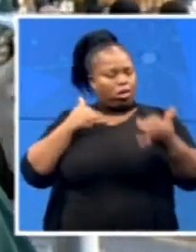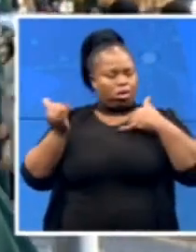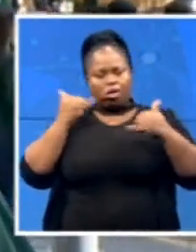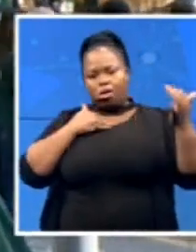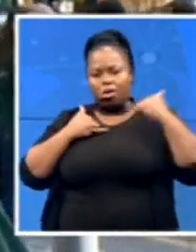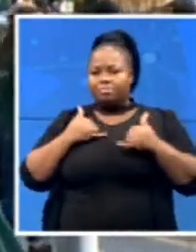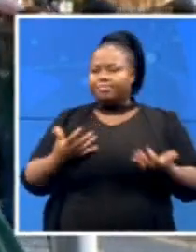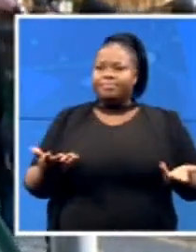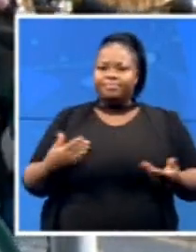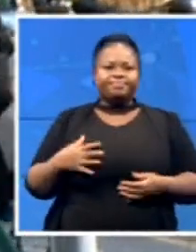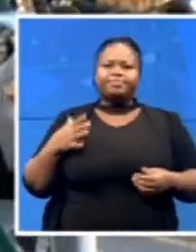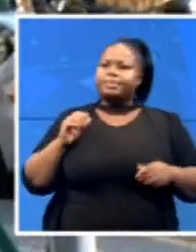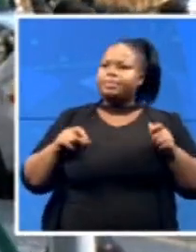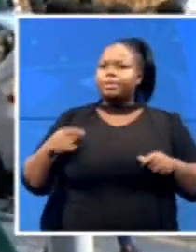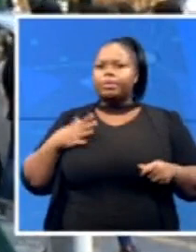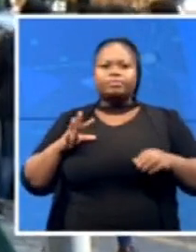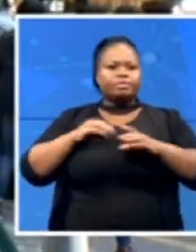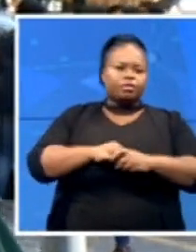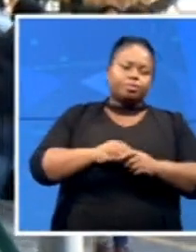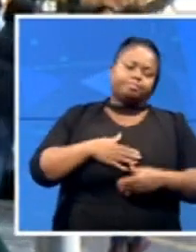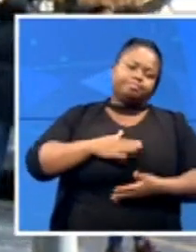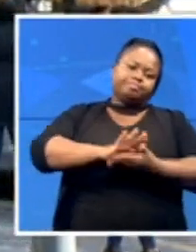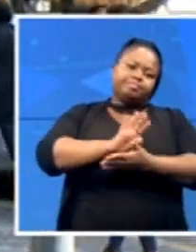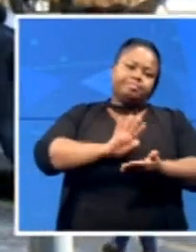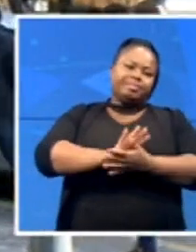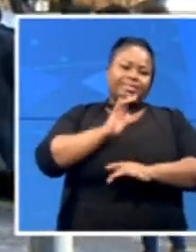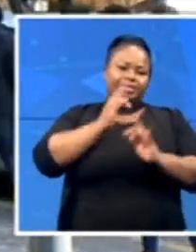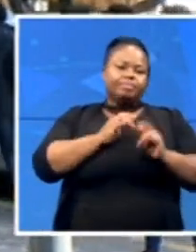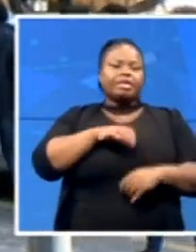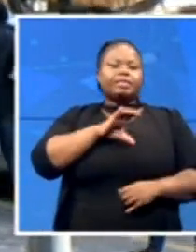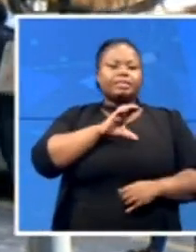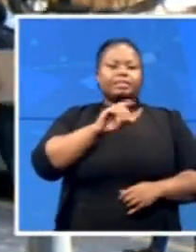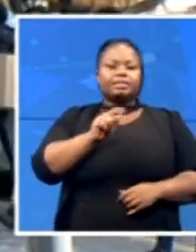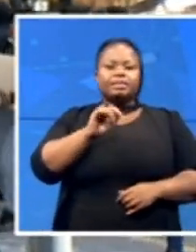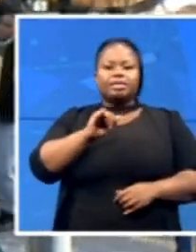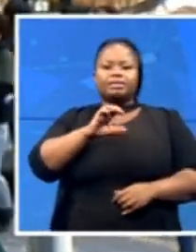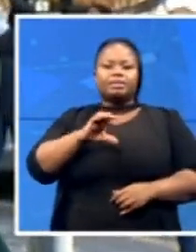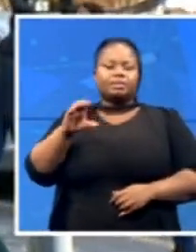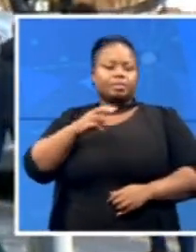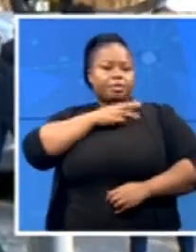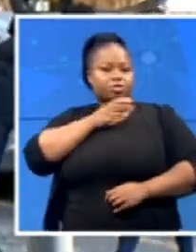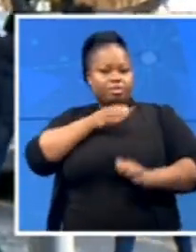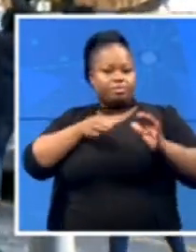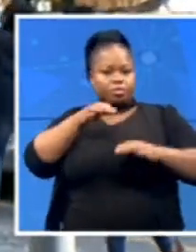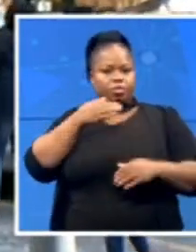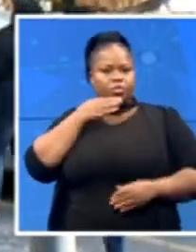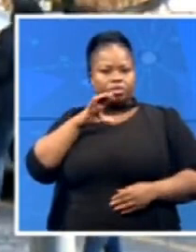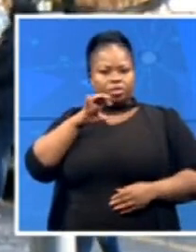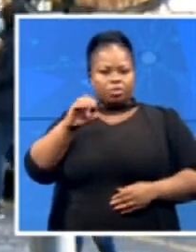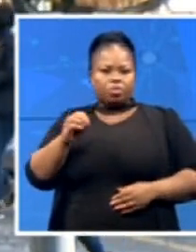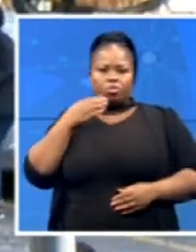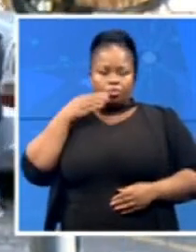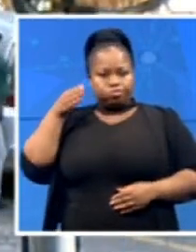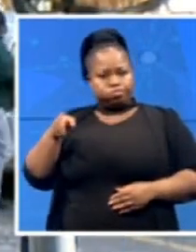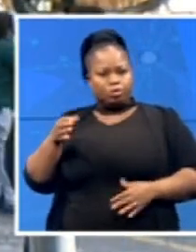We are very grateful to the CTICC management and especially the CEO who is here with us today. As I said, we want to